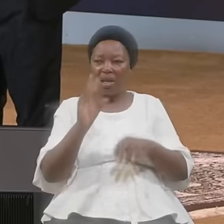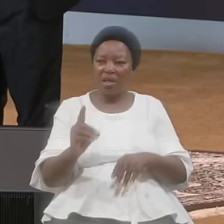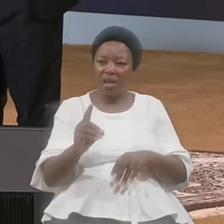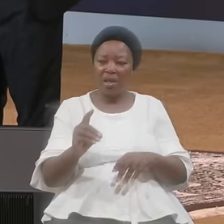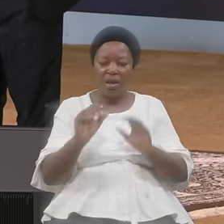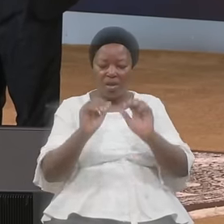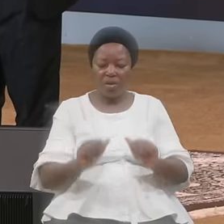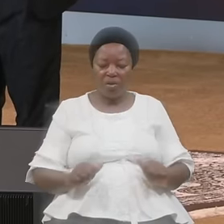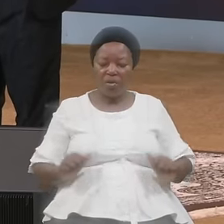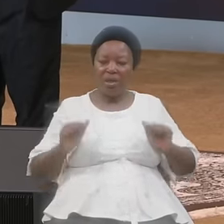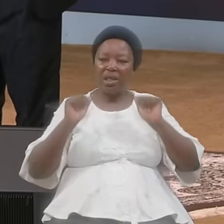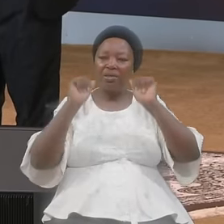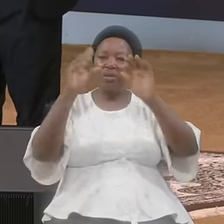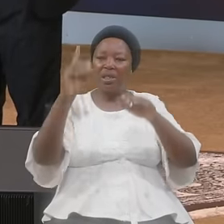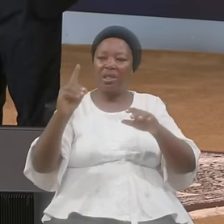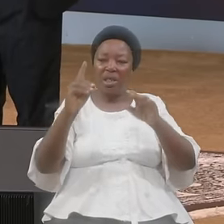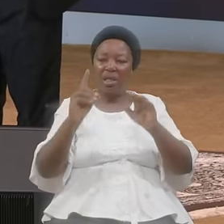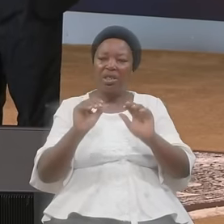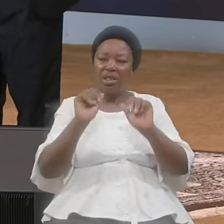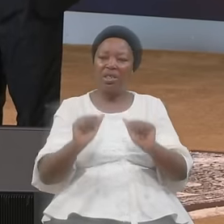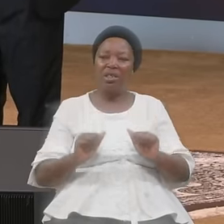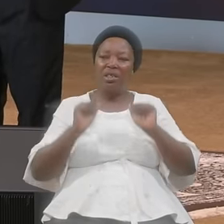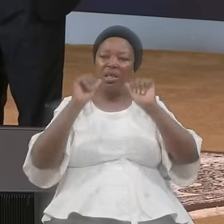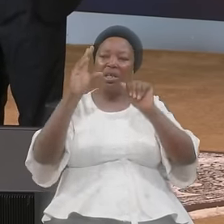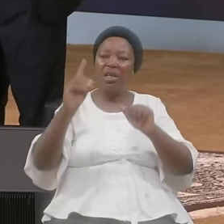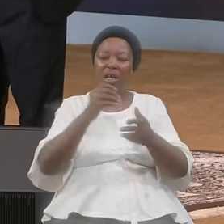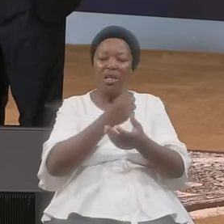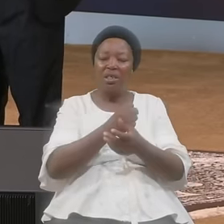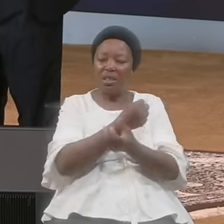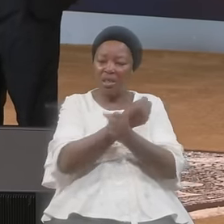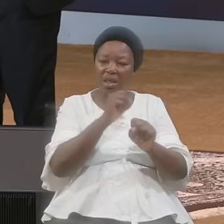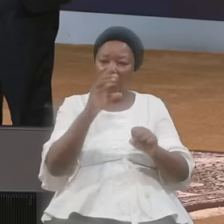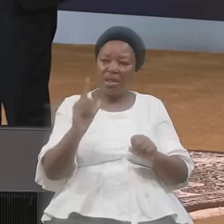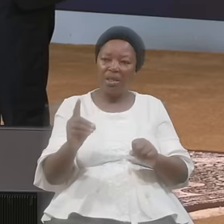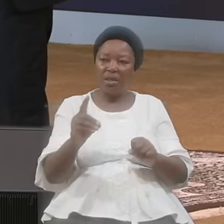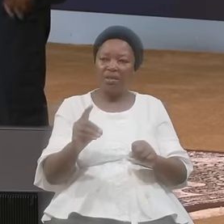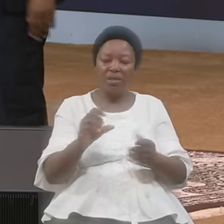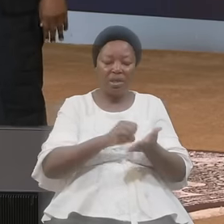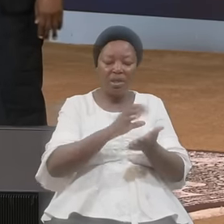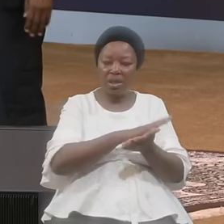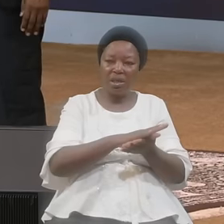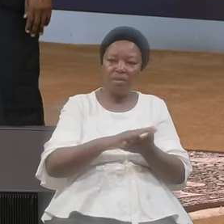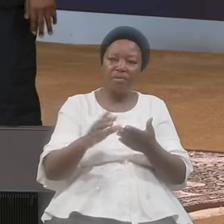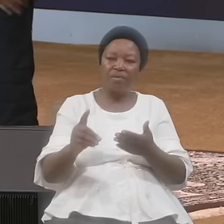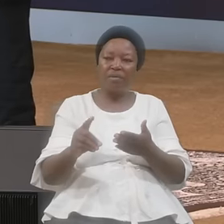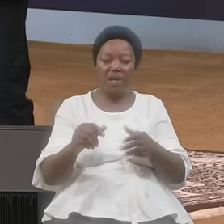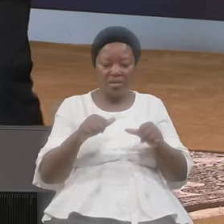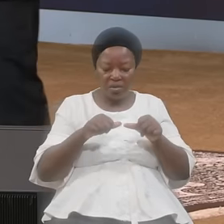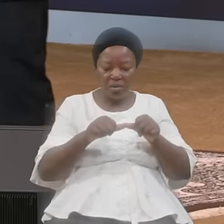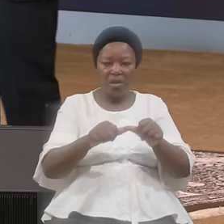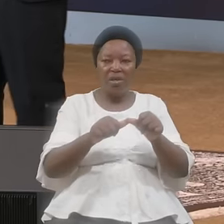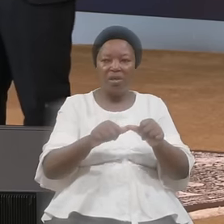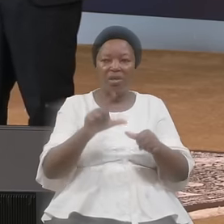Consecrated Committed Saved Sanctified Steadfast